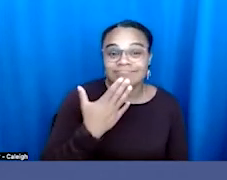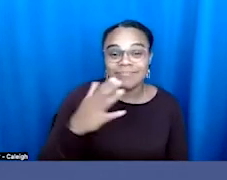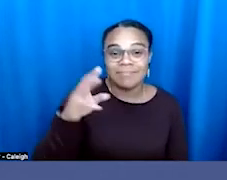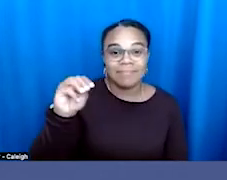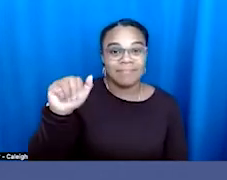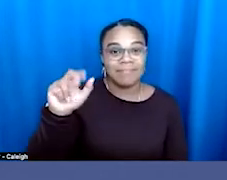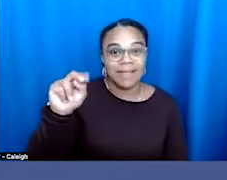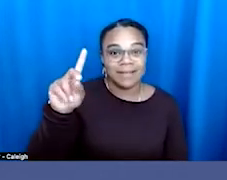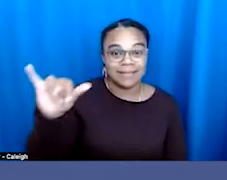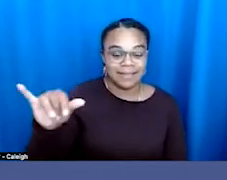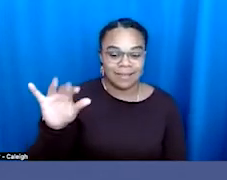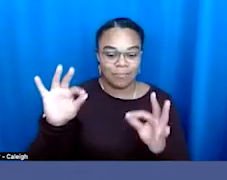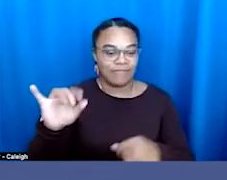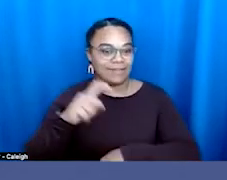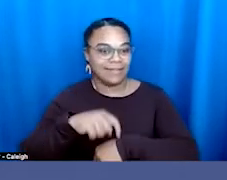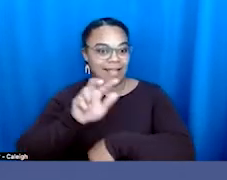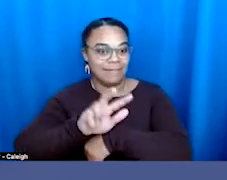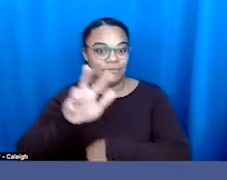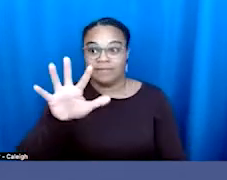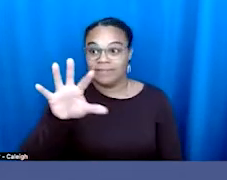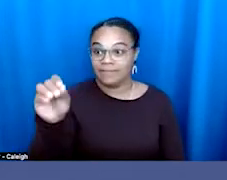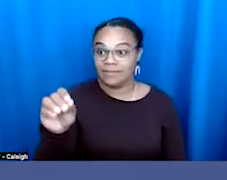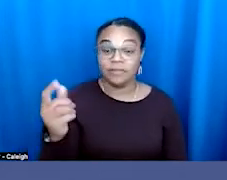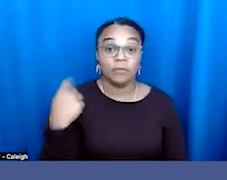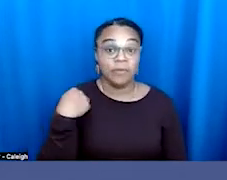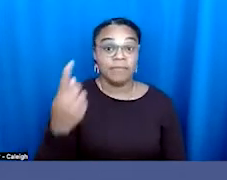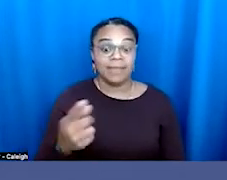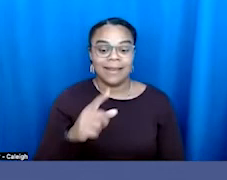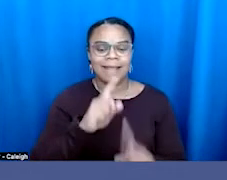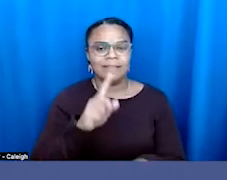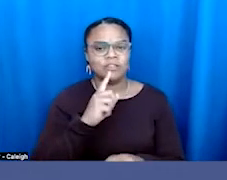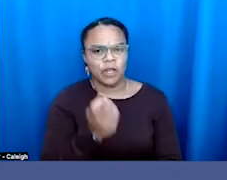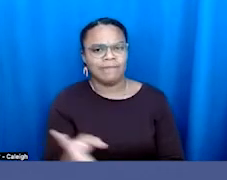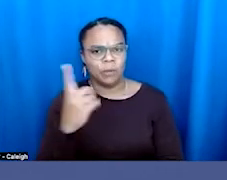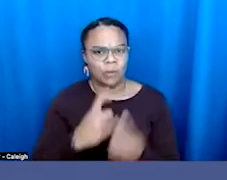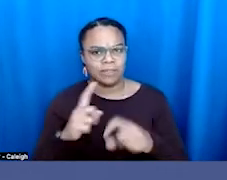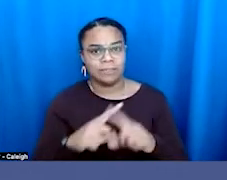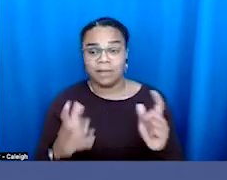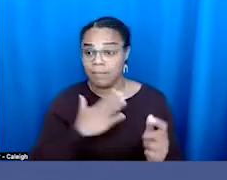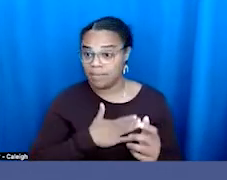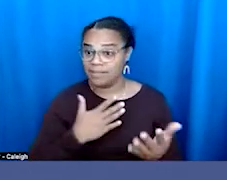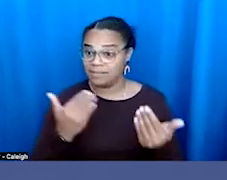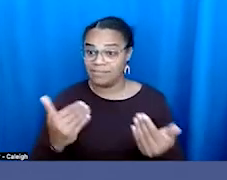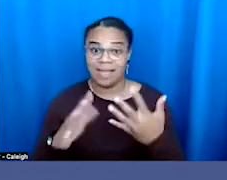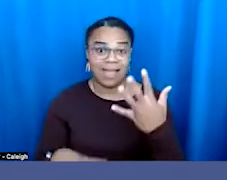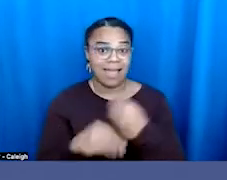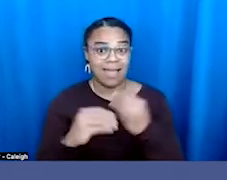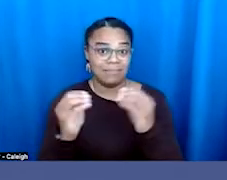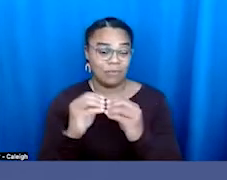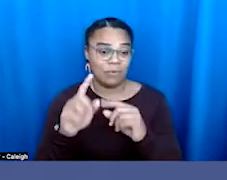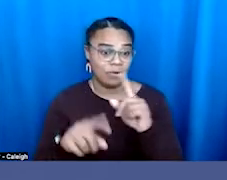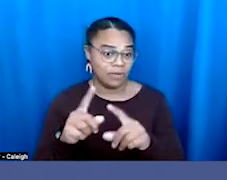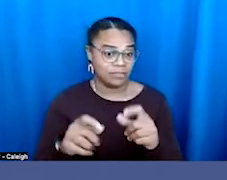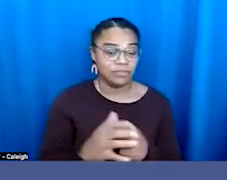time at 3.50. We've been answering a few throughout the session, but please feel free to add others. In the meantime, I want to share